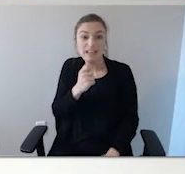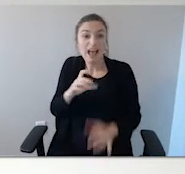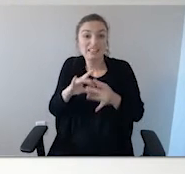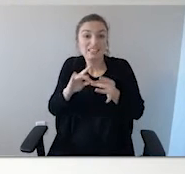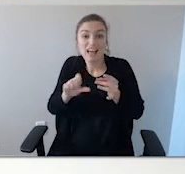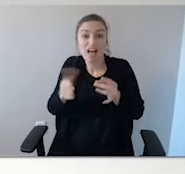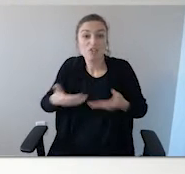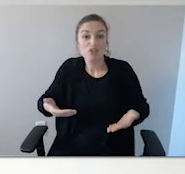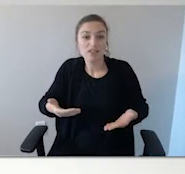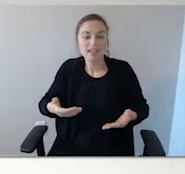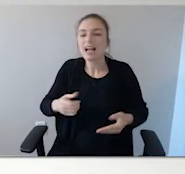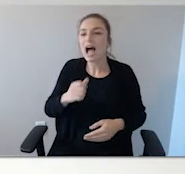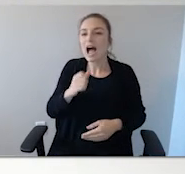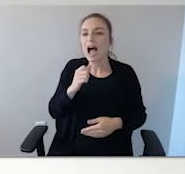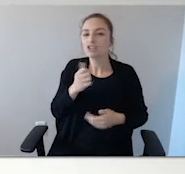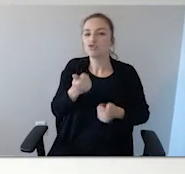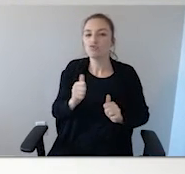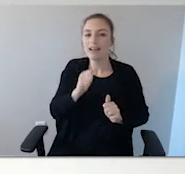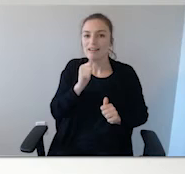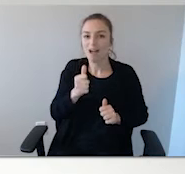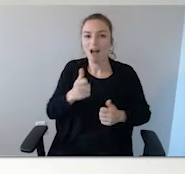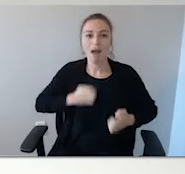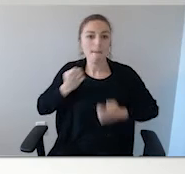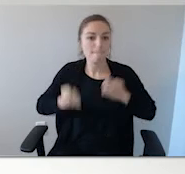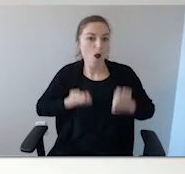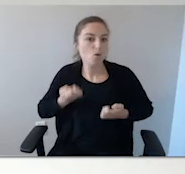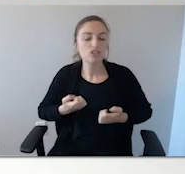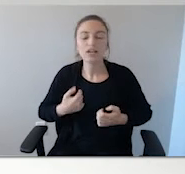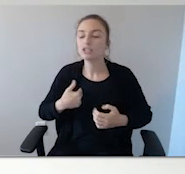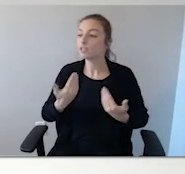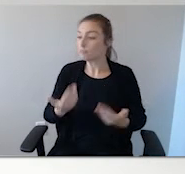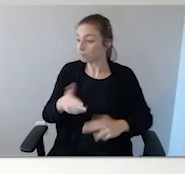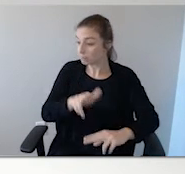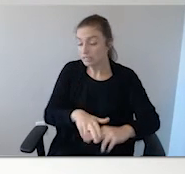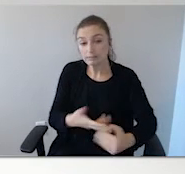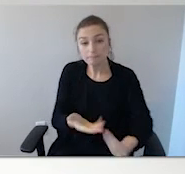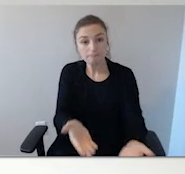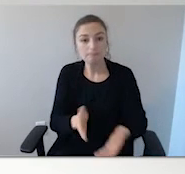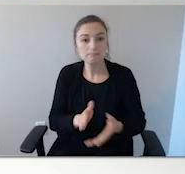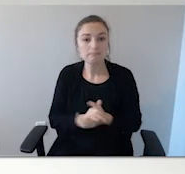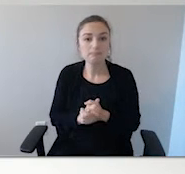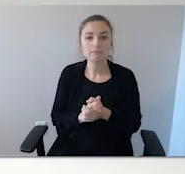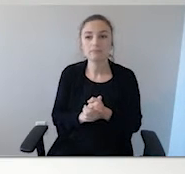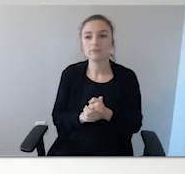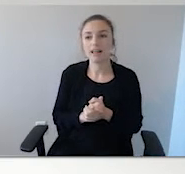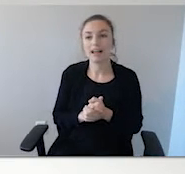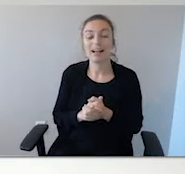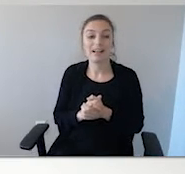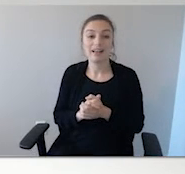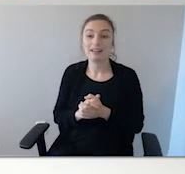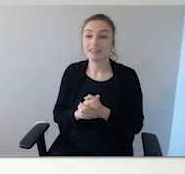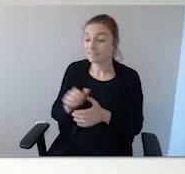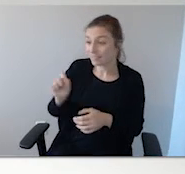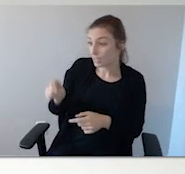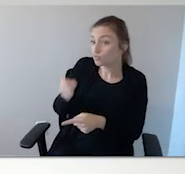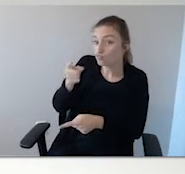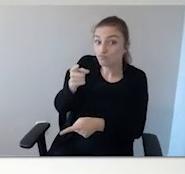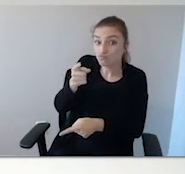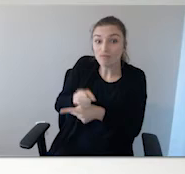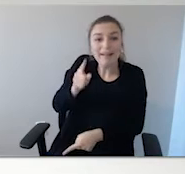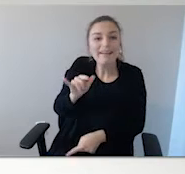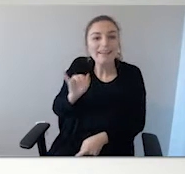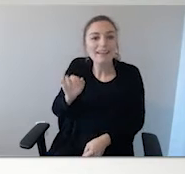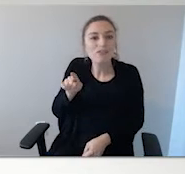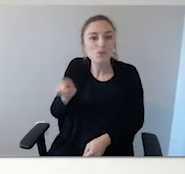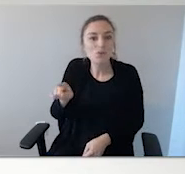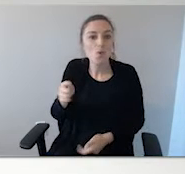But very matter of fact, I'm like, here's your seat. Right. Yeah, don't, yeah, if they wander away, if there's a way to radio somebody to block them, that way